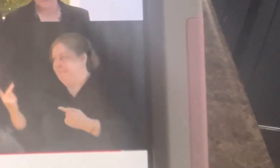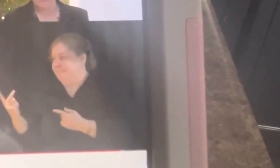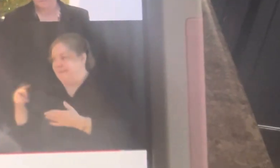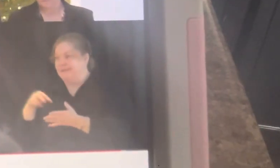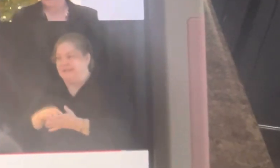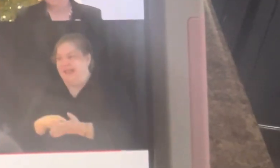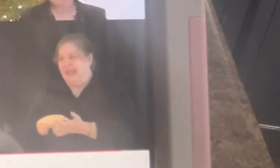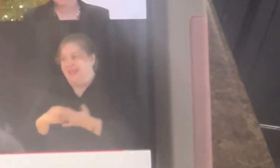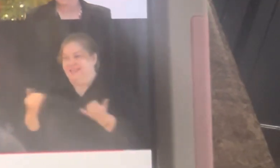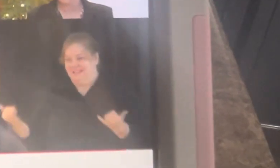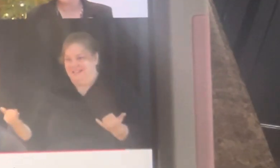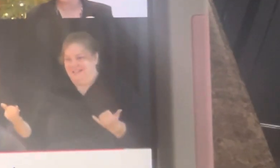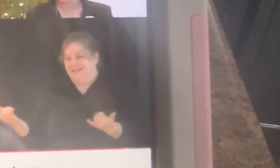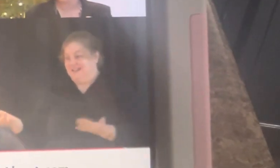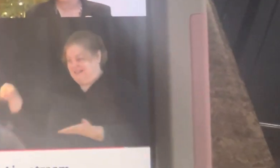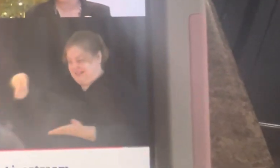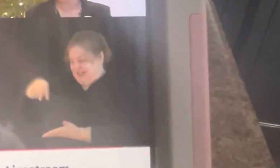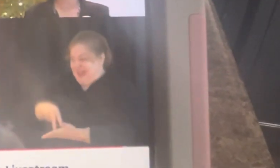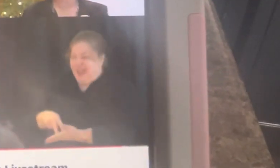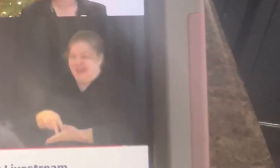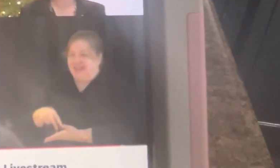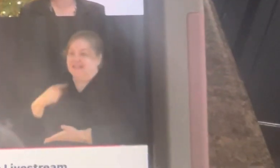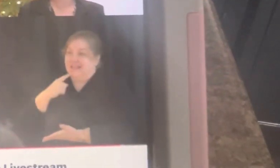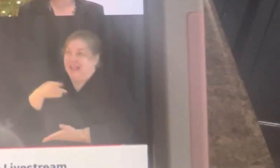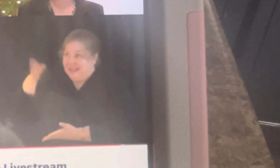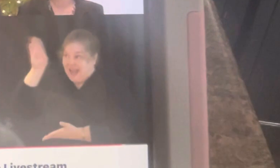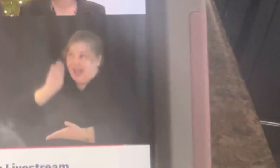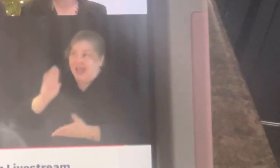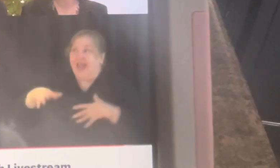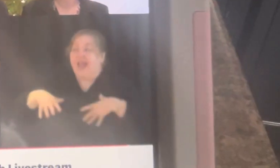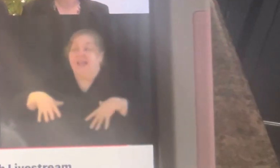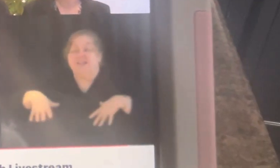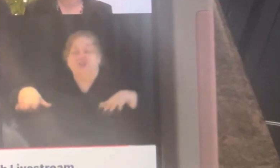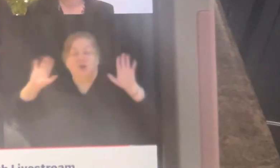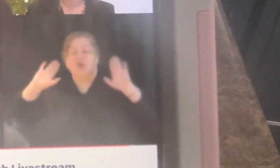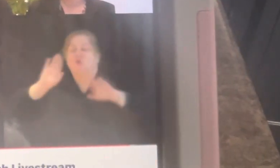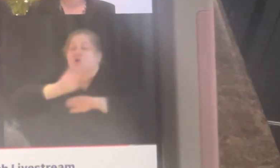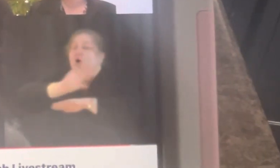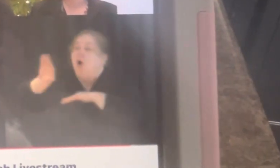and publicly say, God, I surrender all to you today.